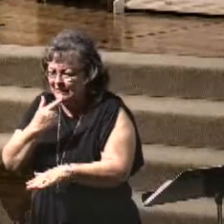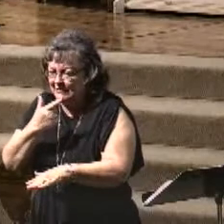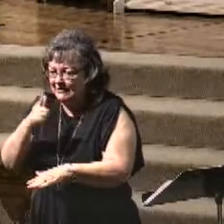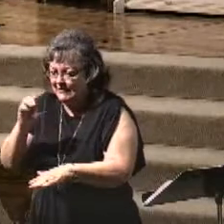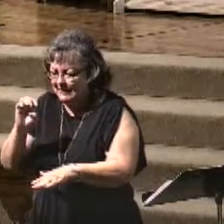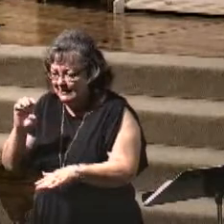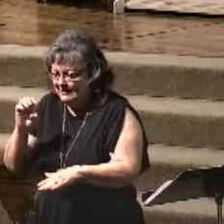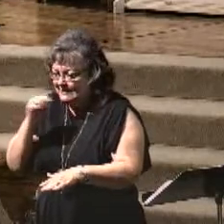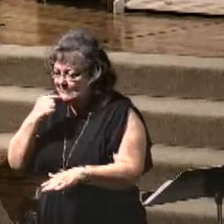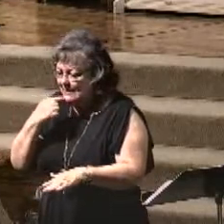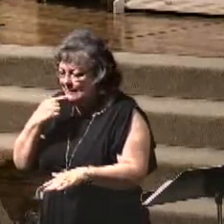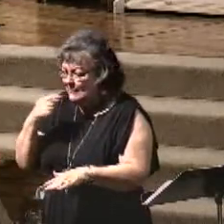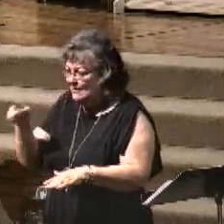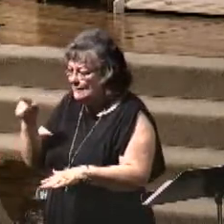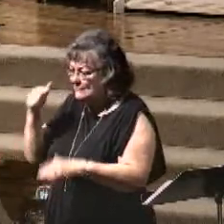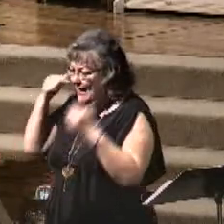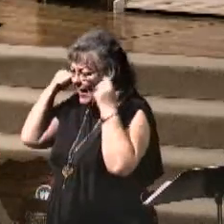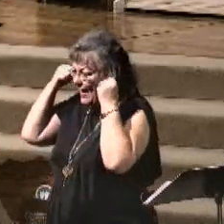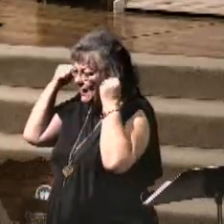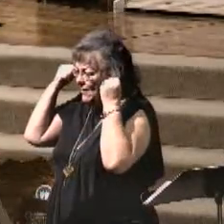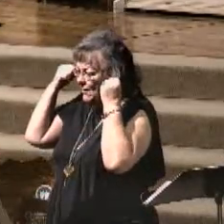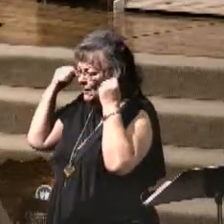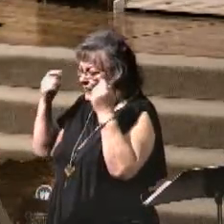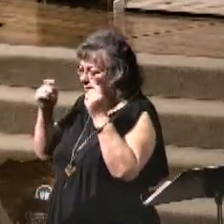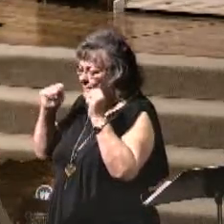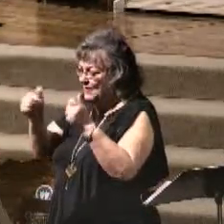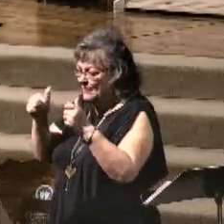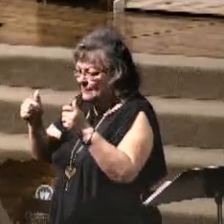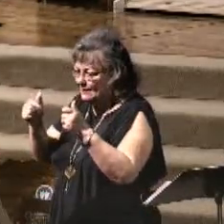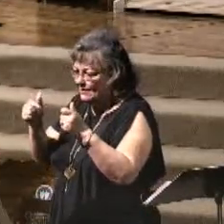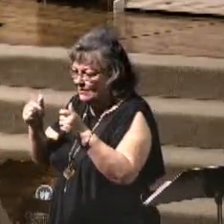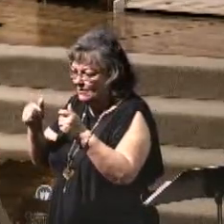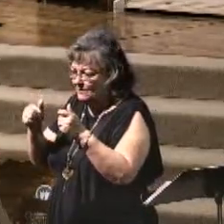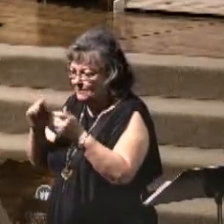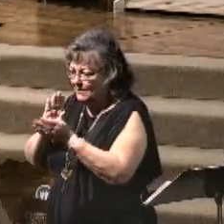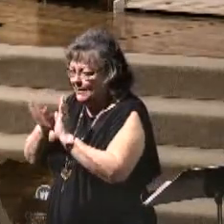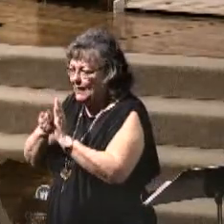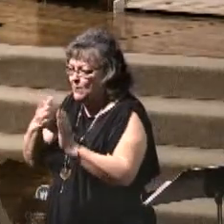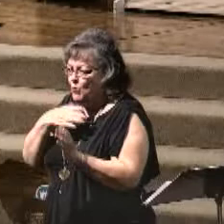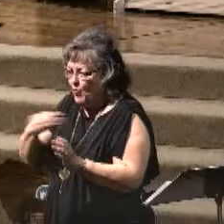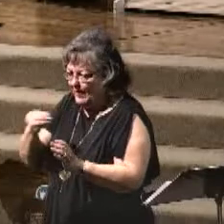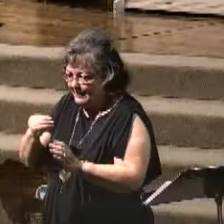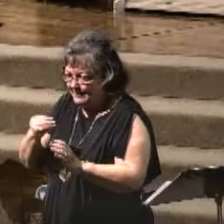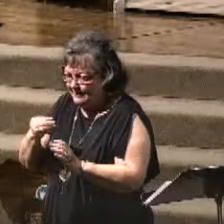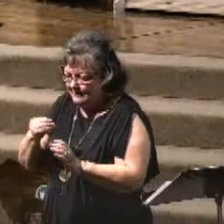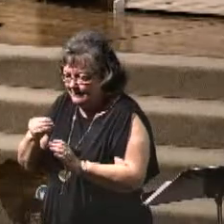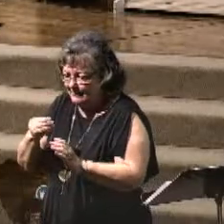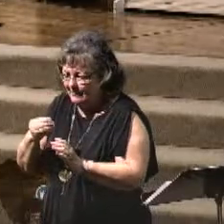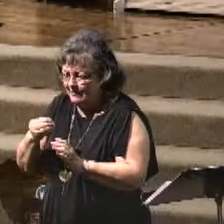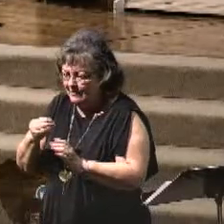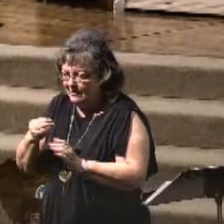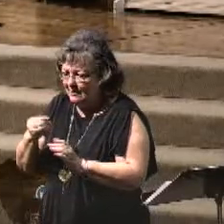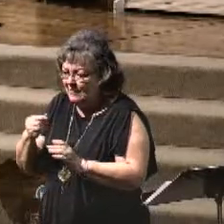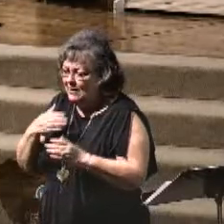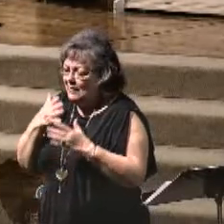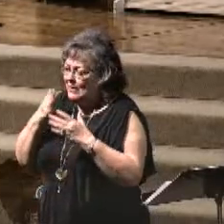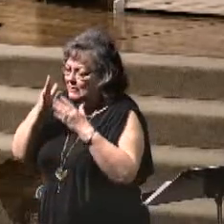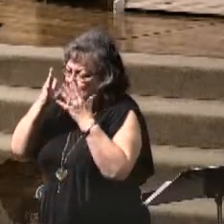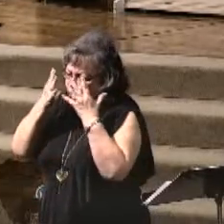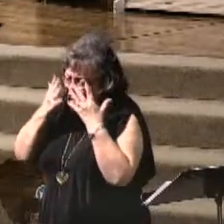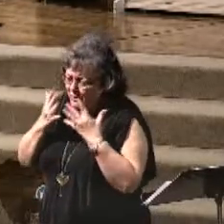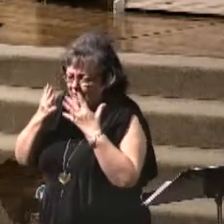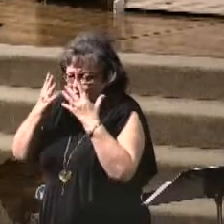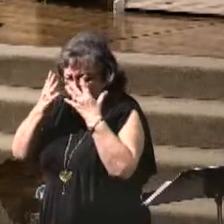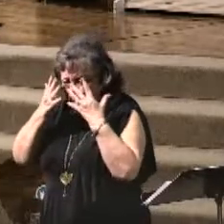his hair immediately in the next few days turned white. He sorrowed and sorrowed.